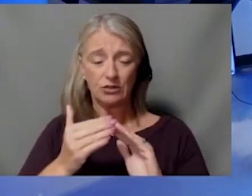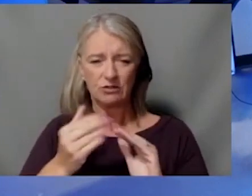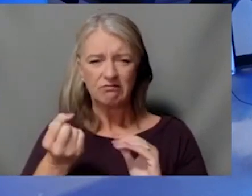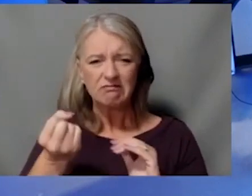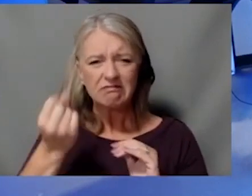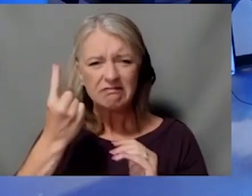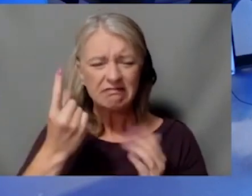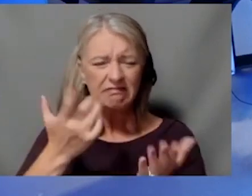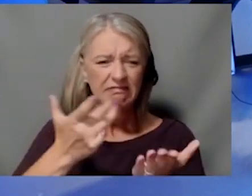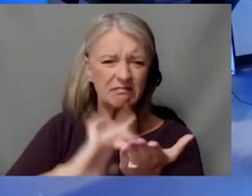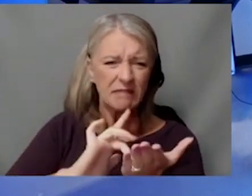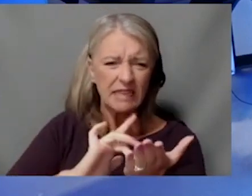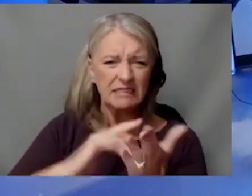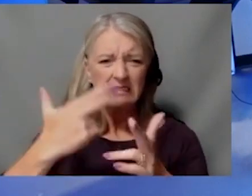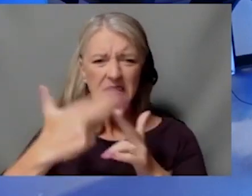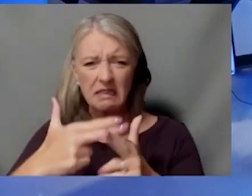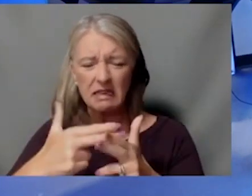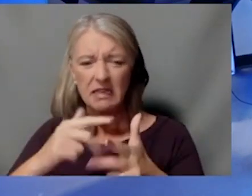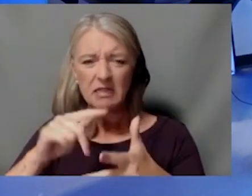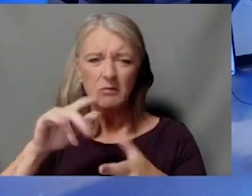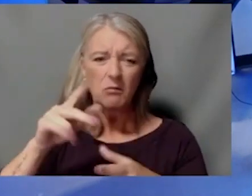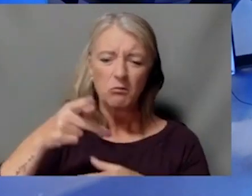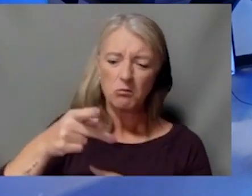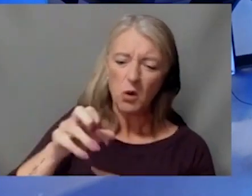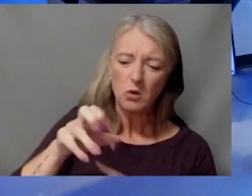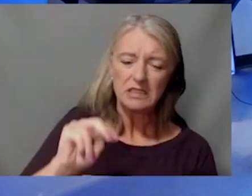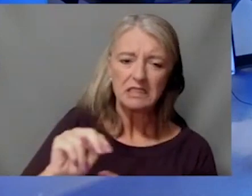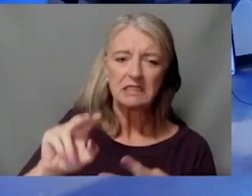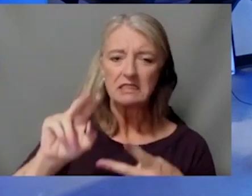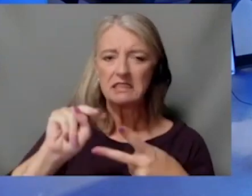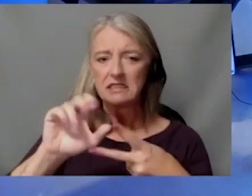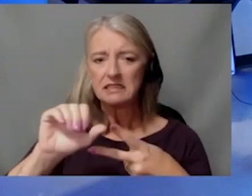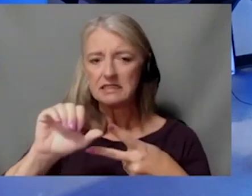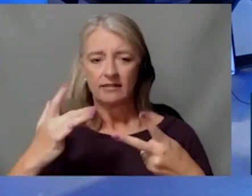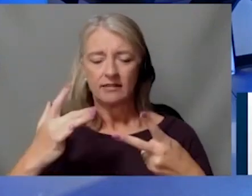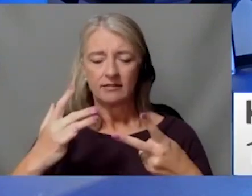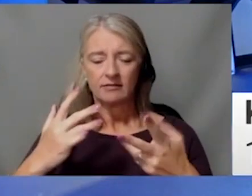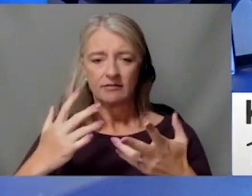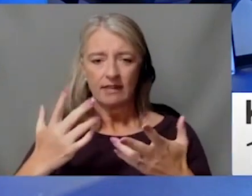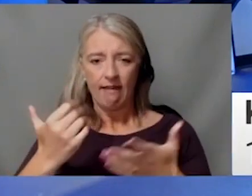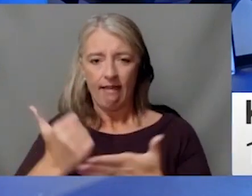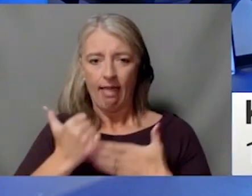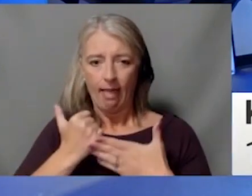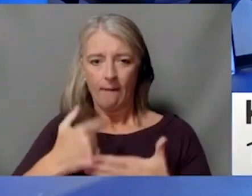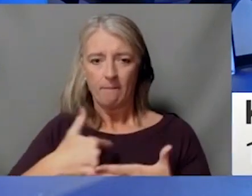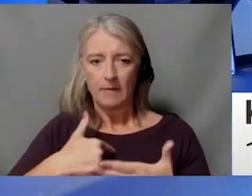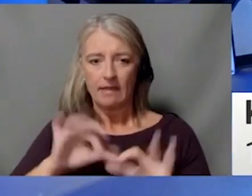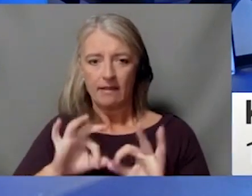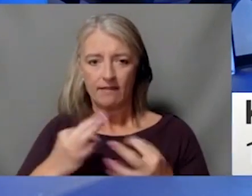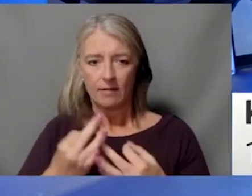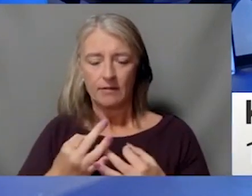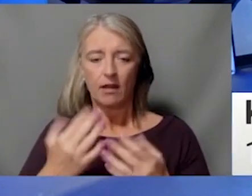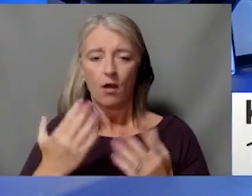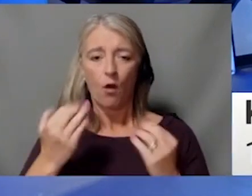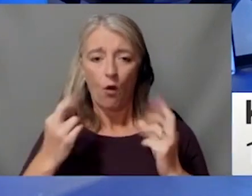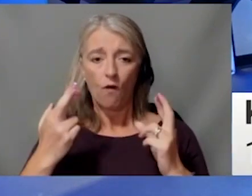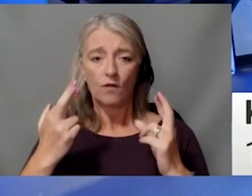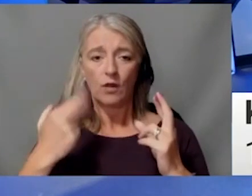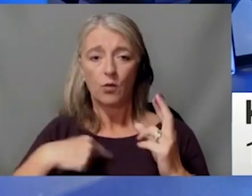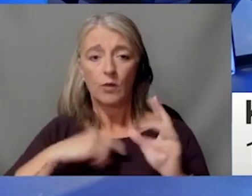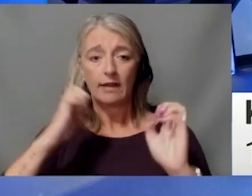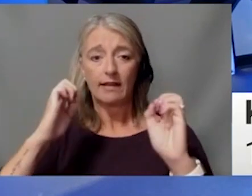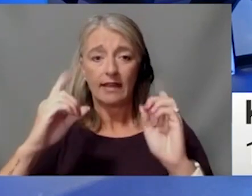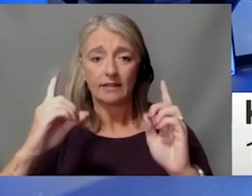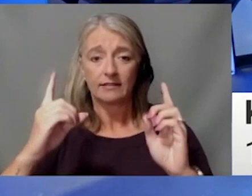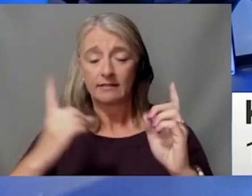NCI? Why does it matter to me or my family? So I'm really glad that we're talking about it and hopefully educating folks. So send us in questions if you have